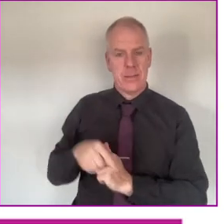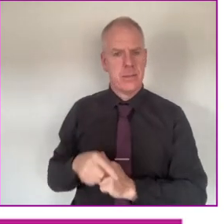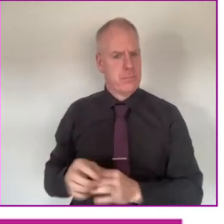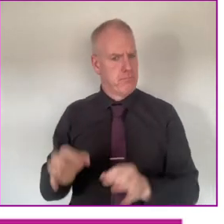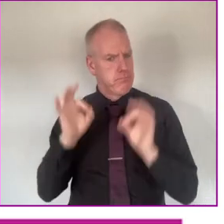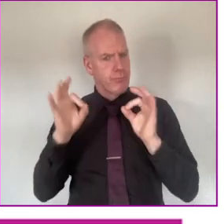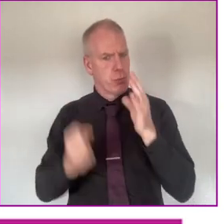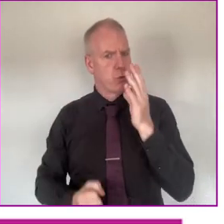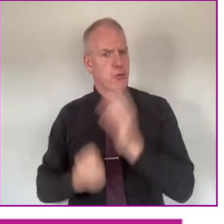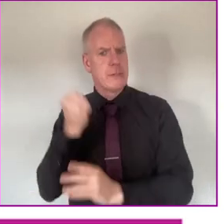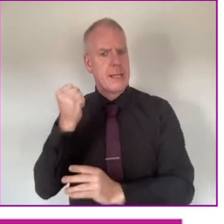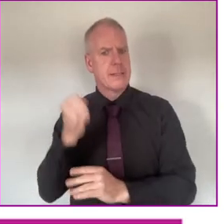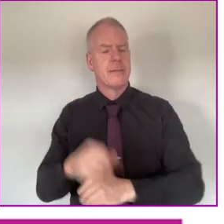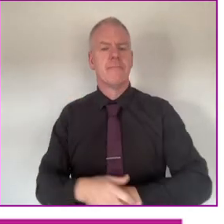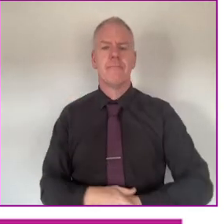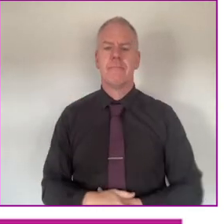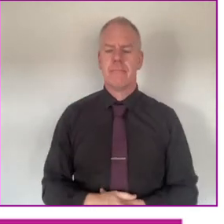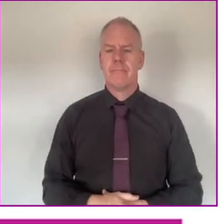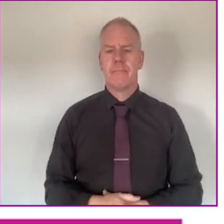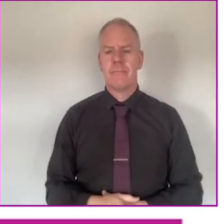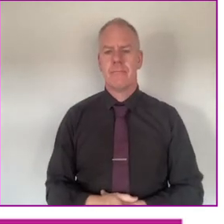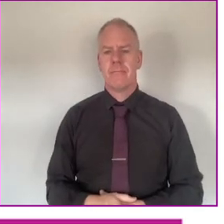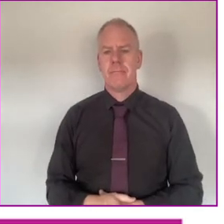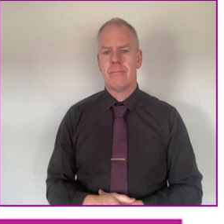It was a great success.